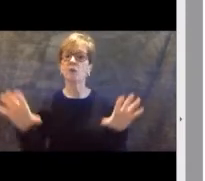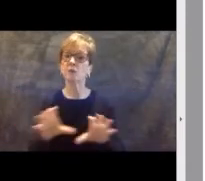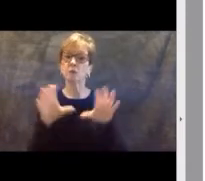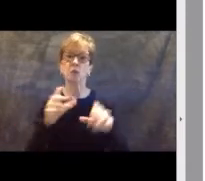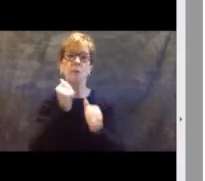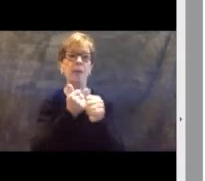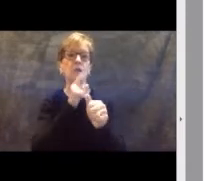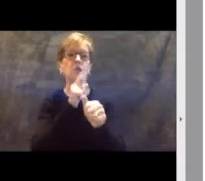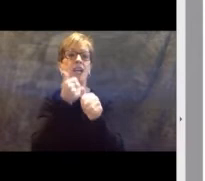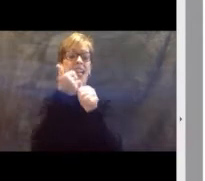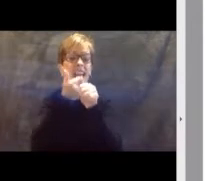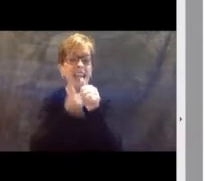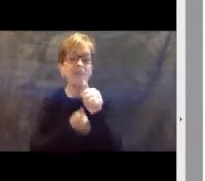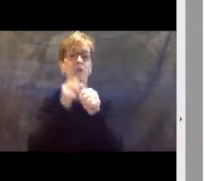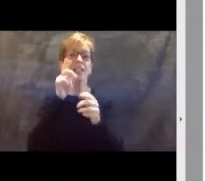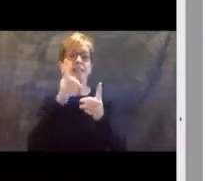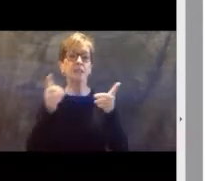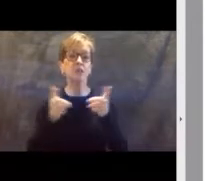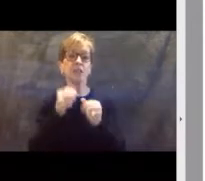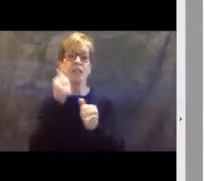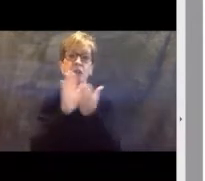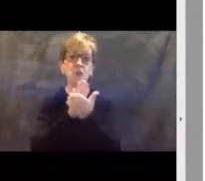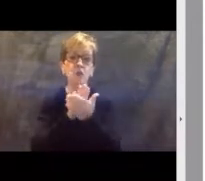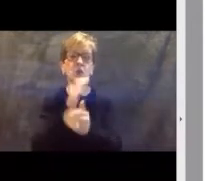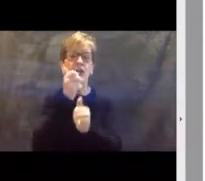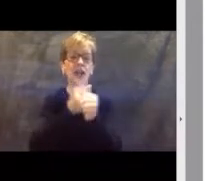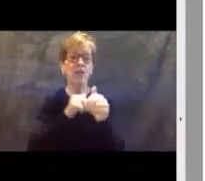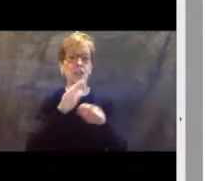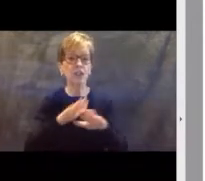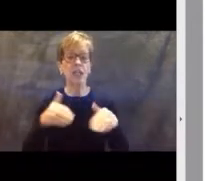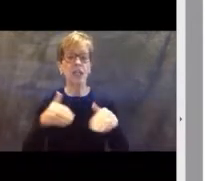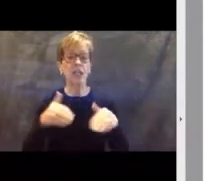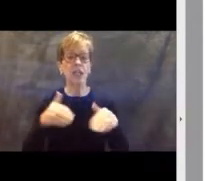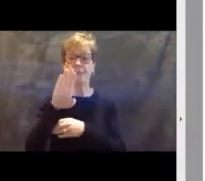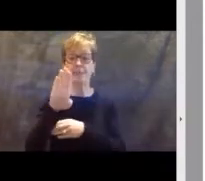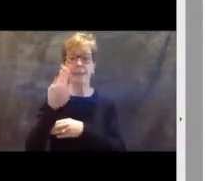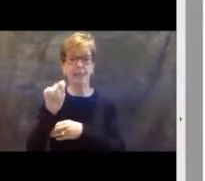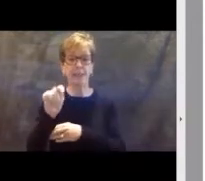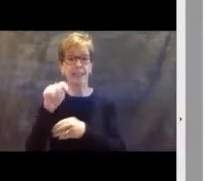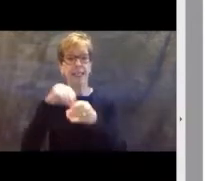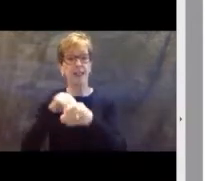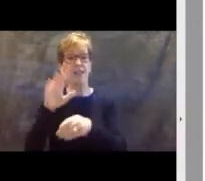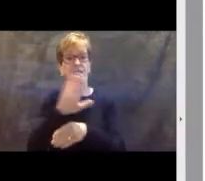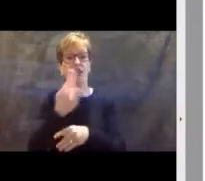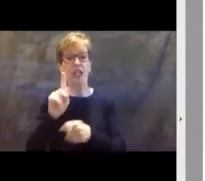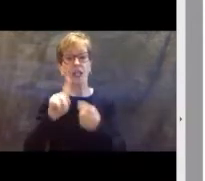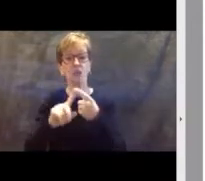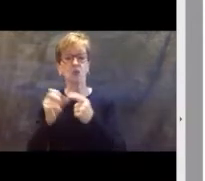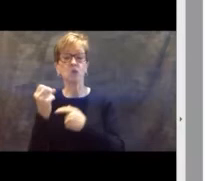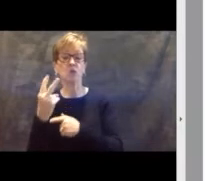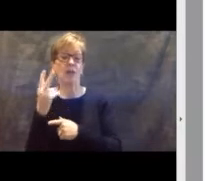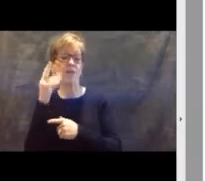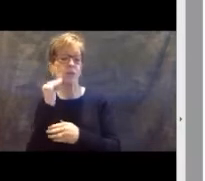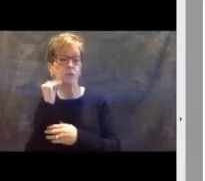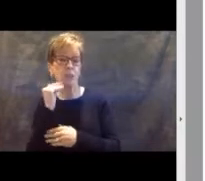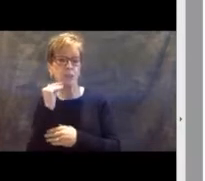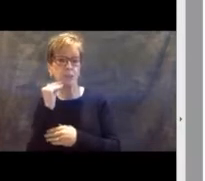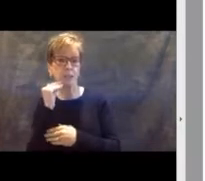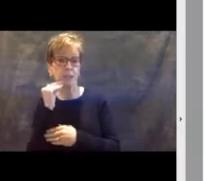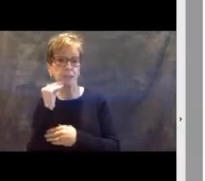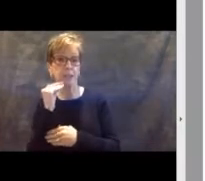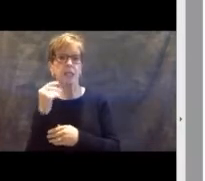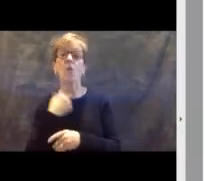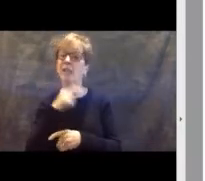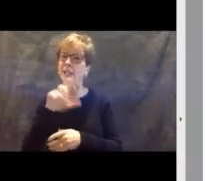every school, and every child has an NBCT in their K-12 experience. We need your help, and you will find new opportunities